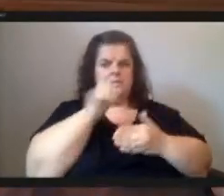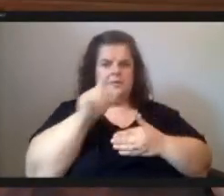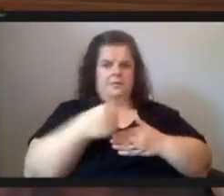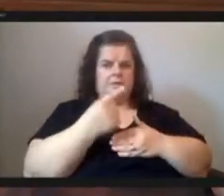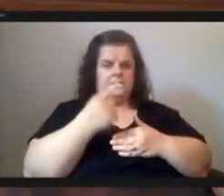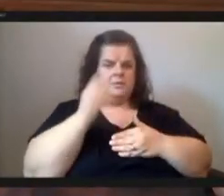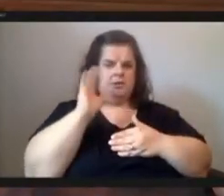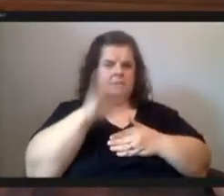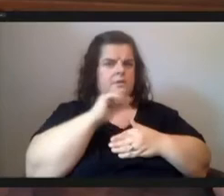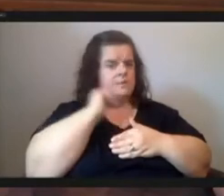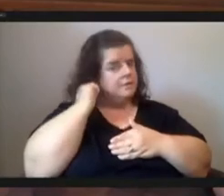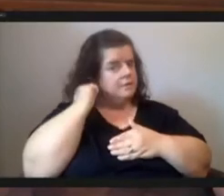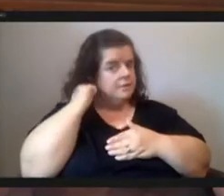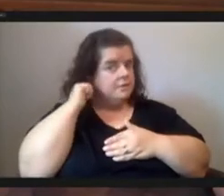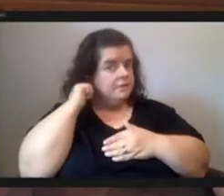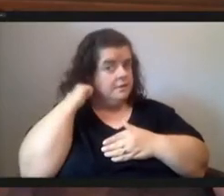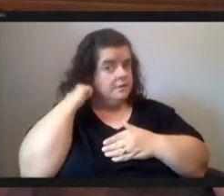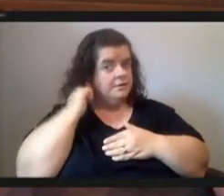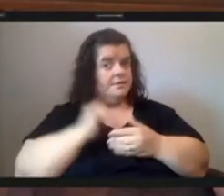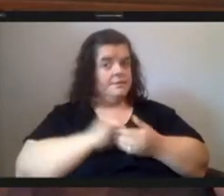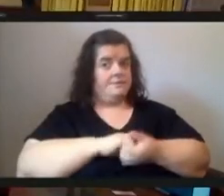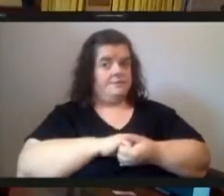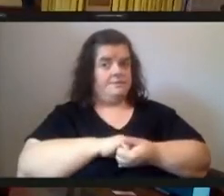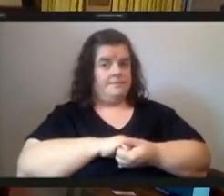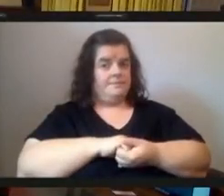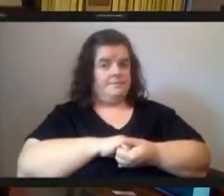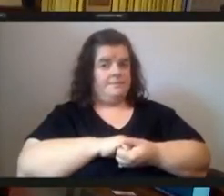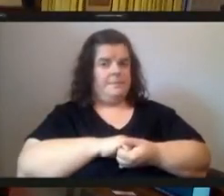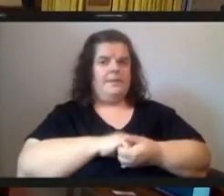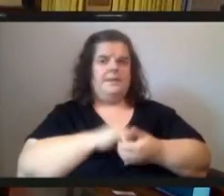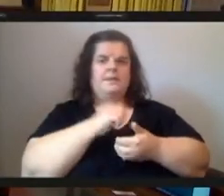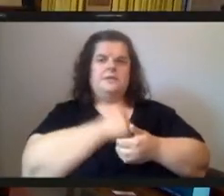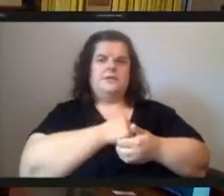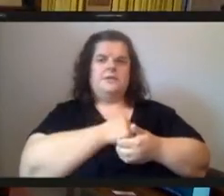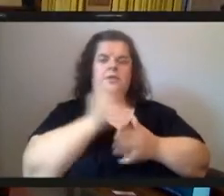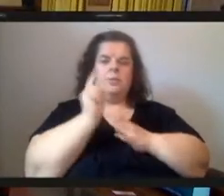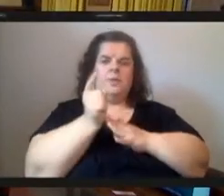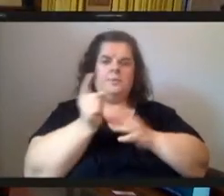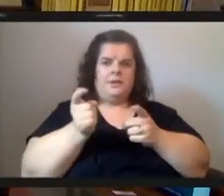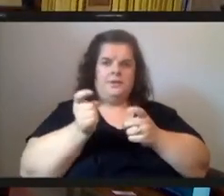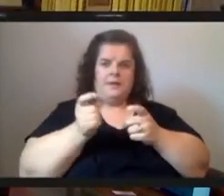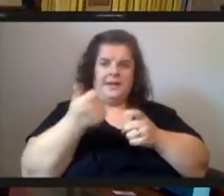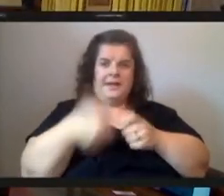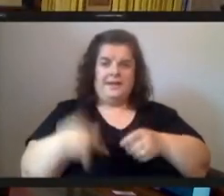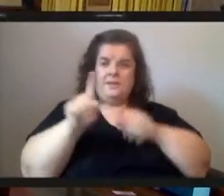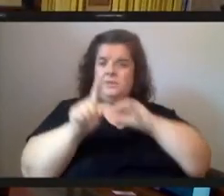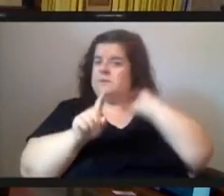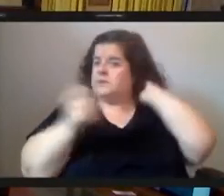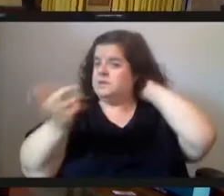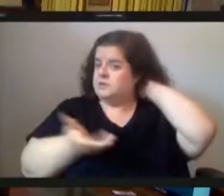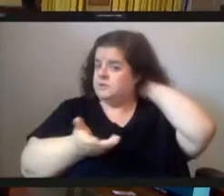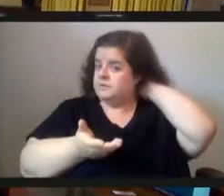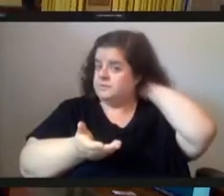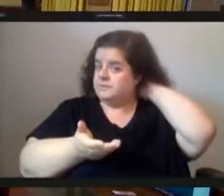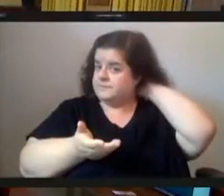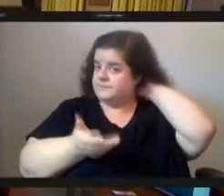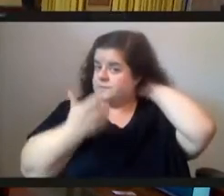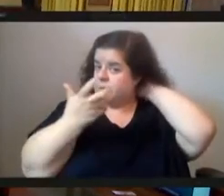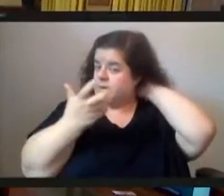so i one minute goes really quickly is there anyone else in chambers who would like to make comment